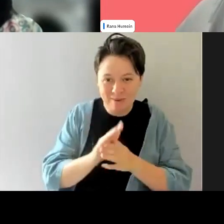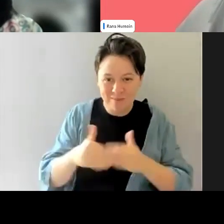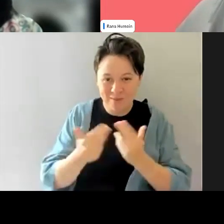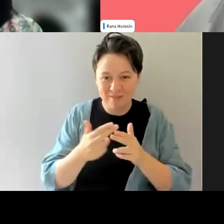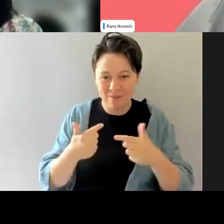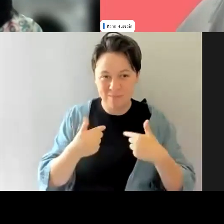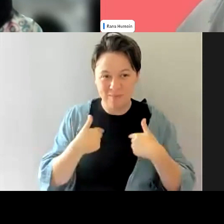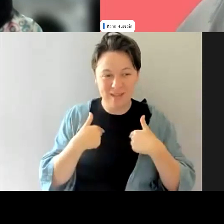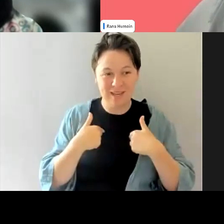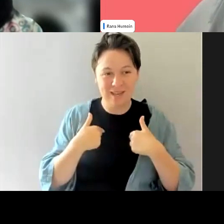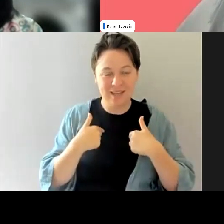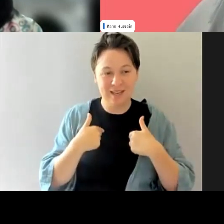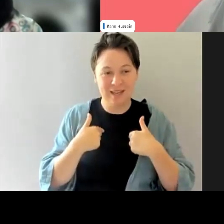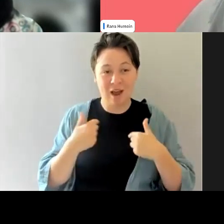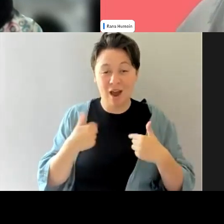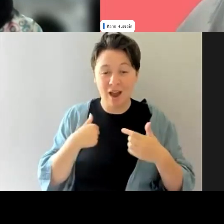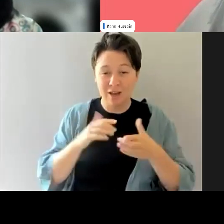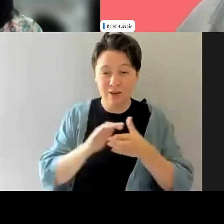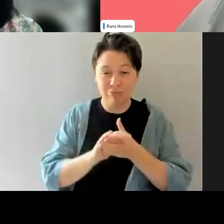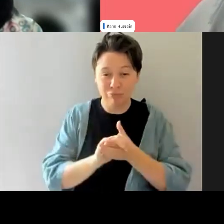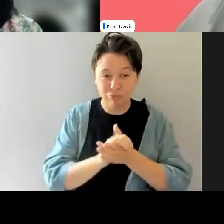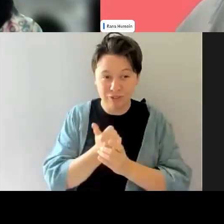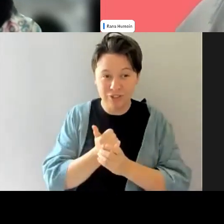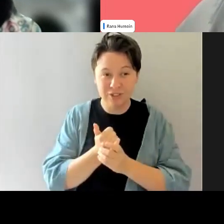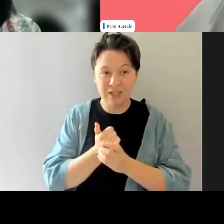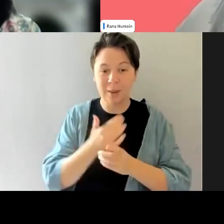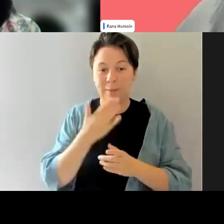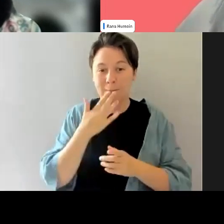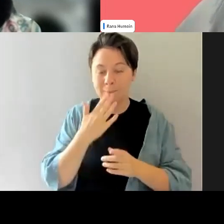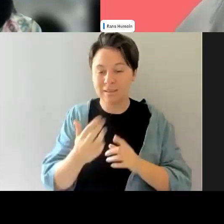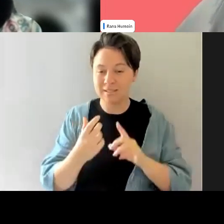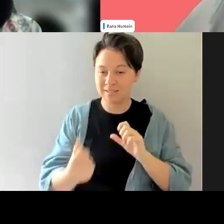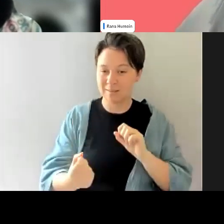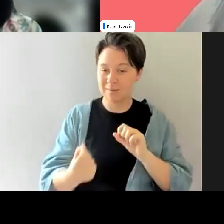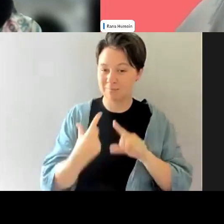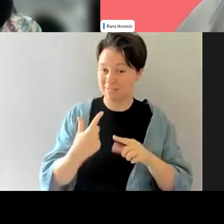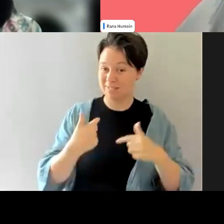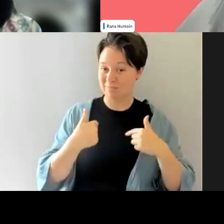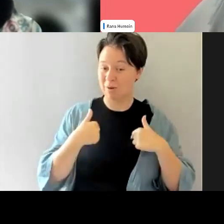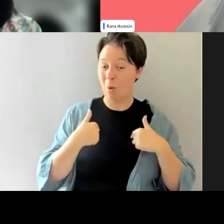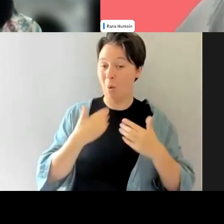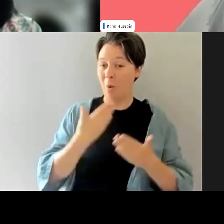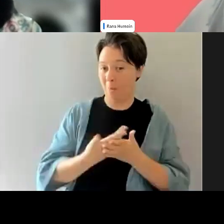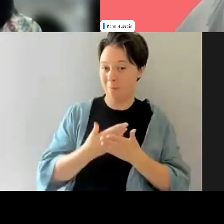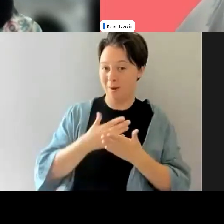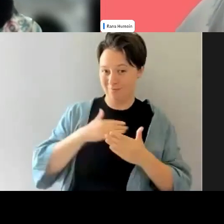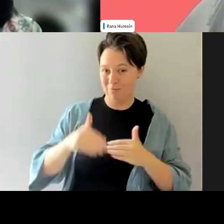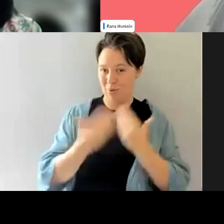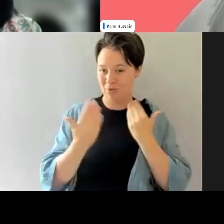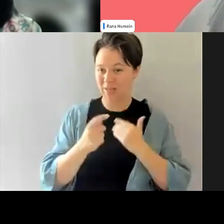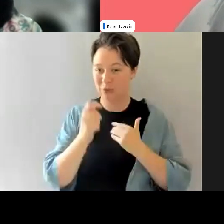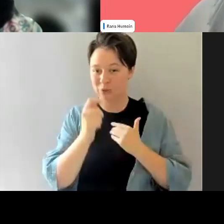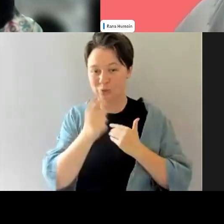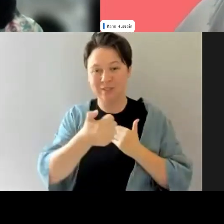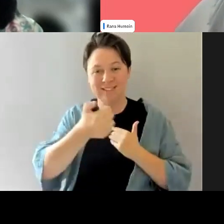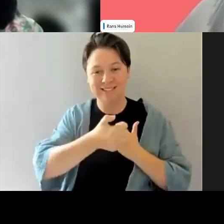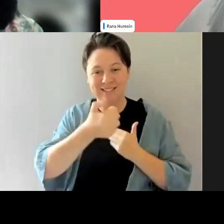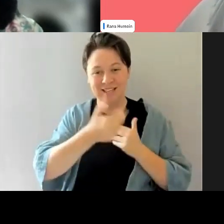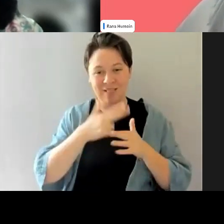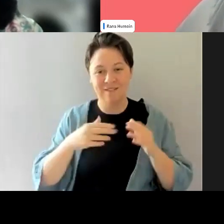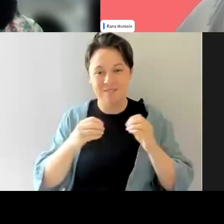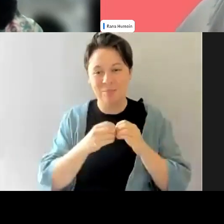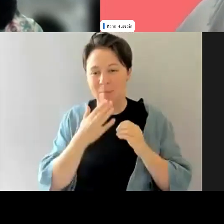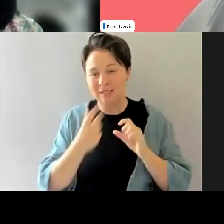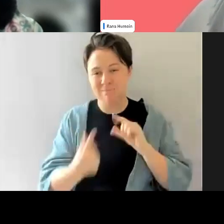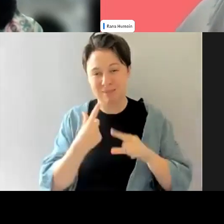16th. I would appreciate better if you actually message me on that day. love my birthday. It's only 15 more days. Um, and someone